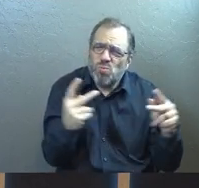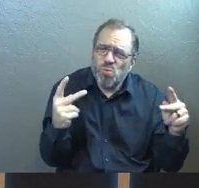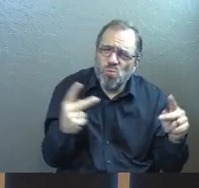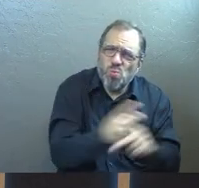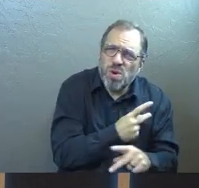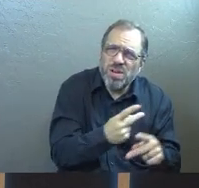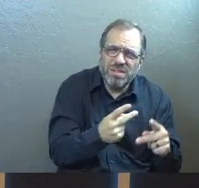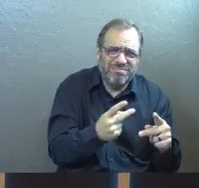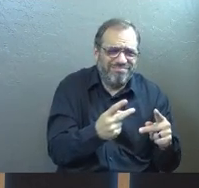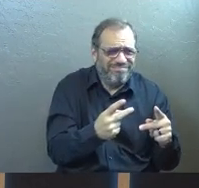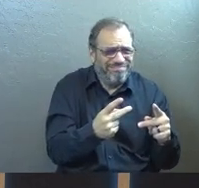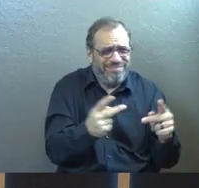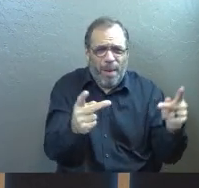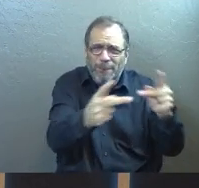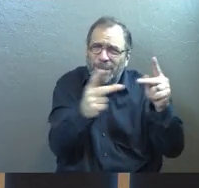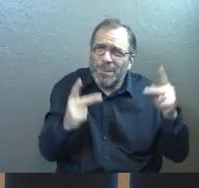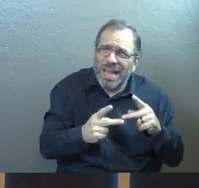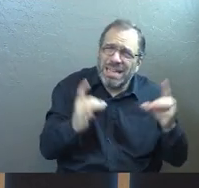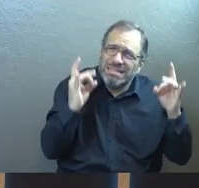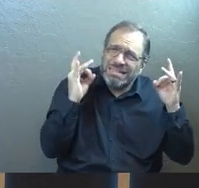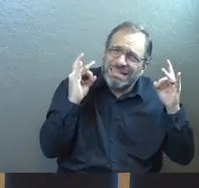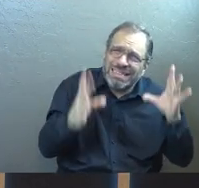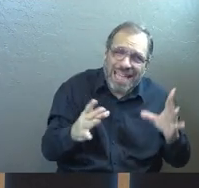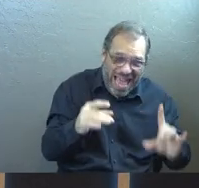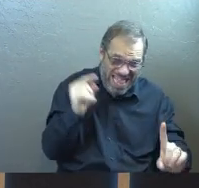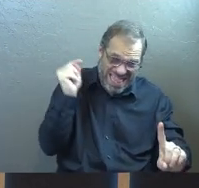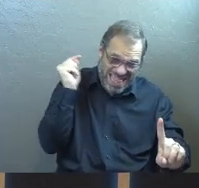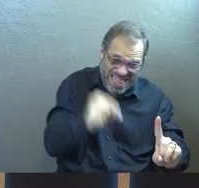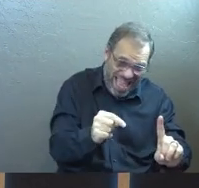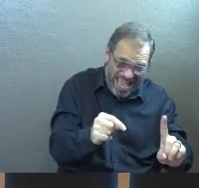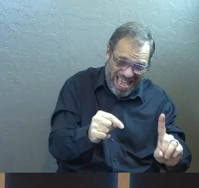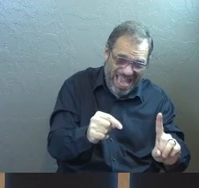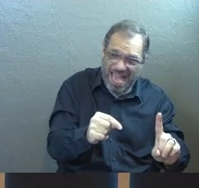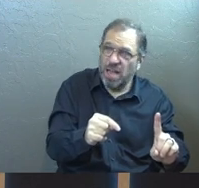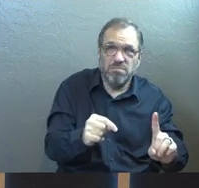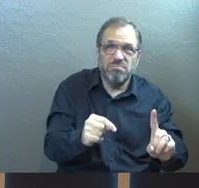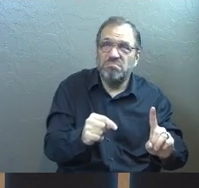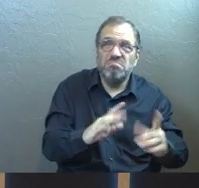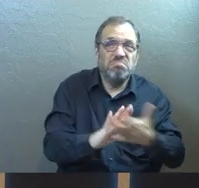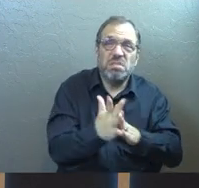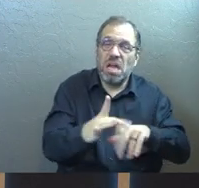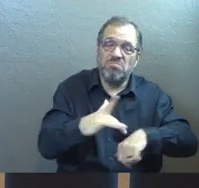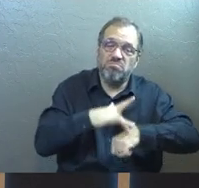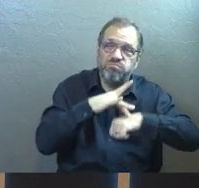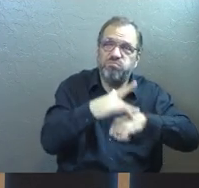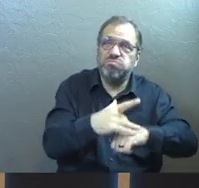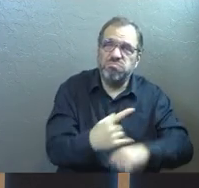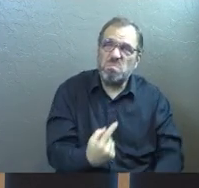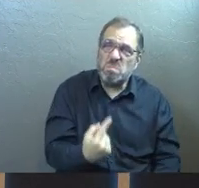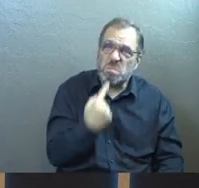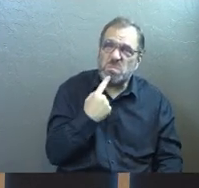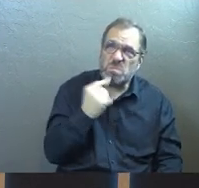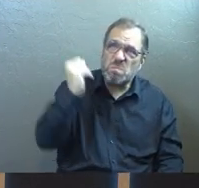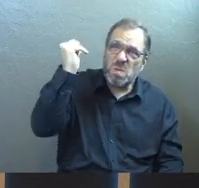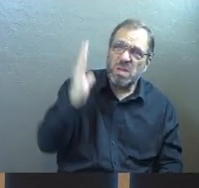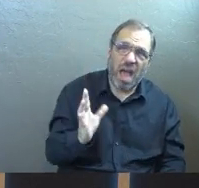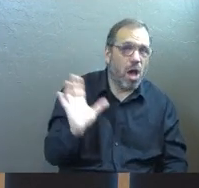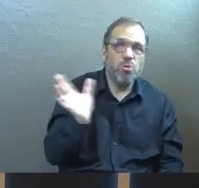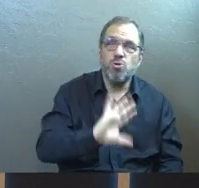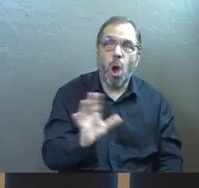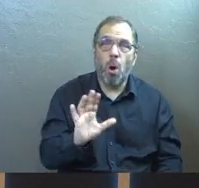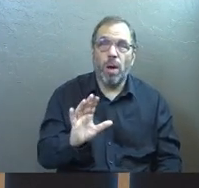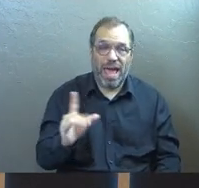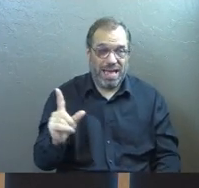worst possible thing you can imagine, and there he doesn't get resentful or bitter toward God. And the